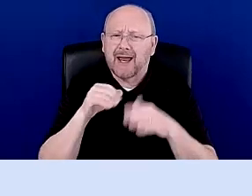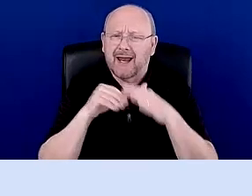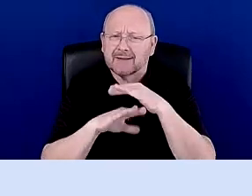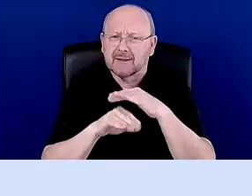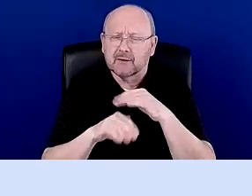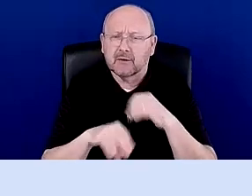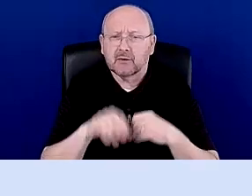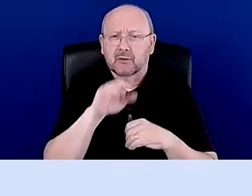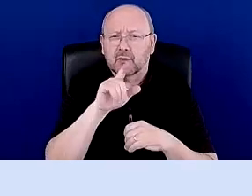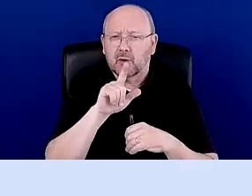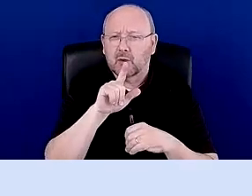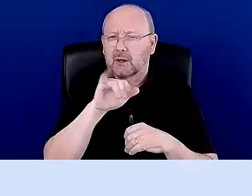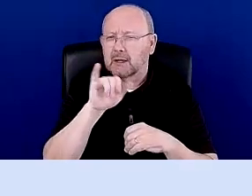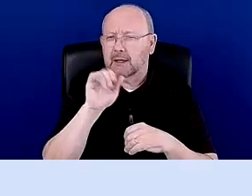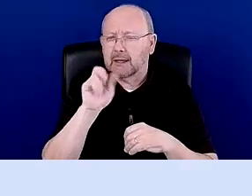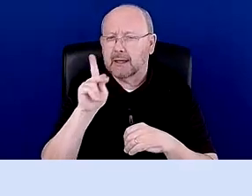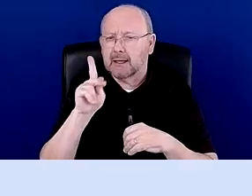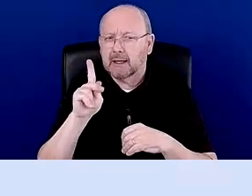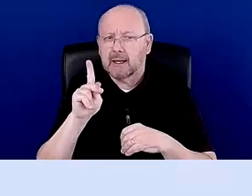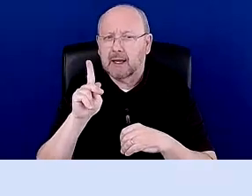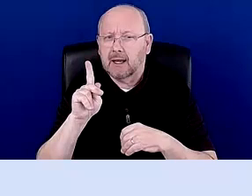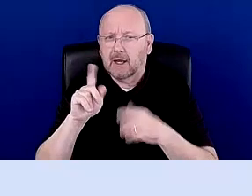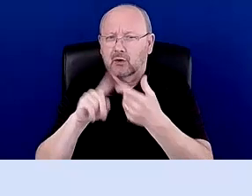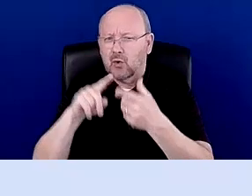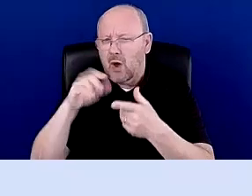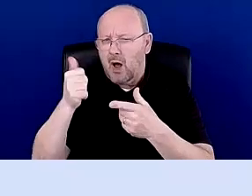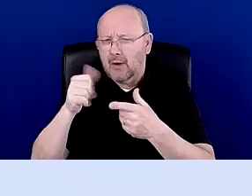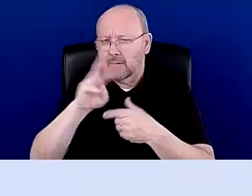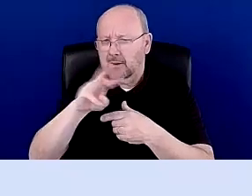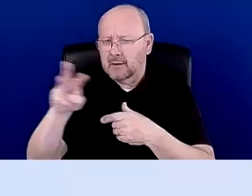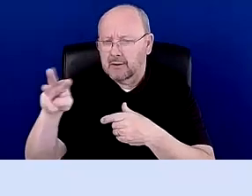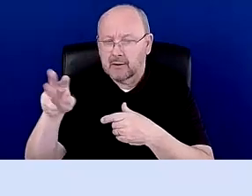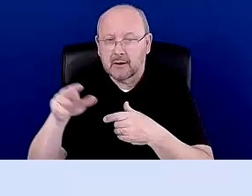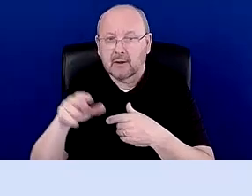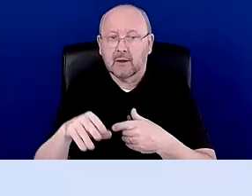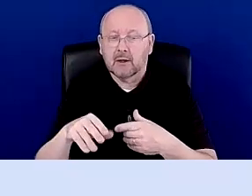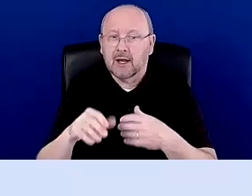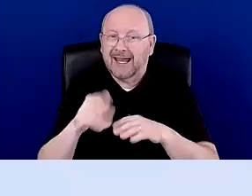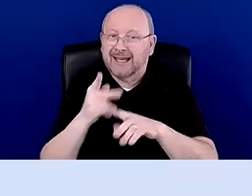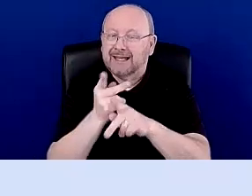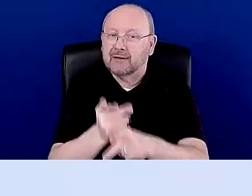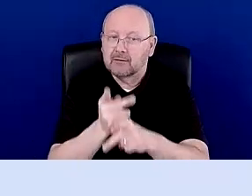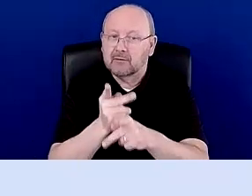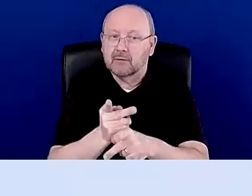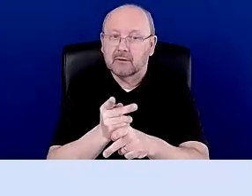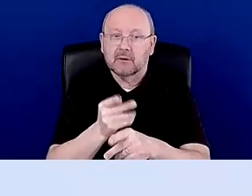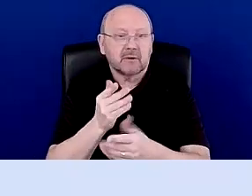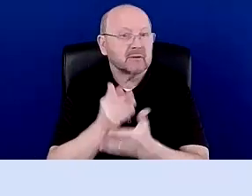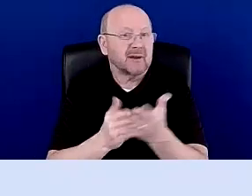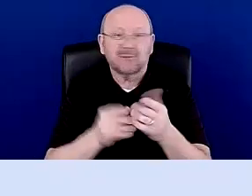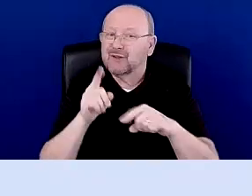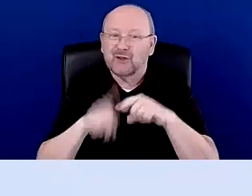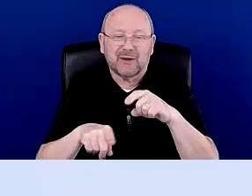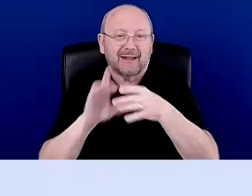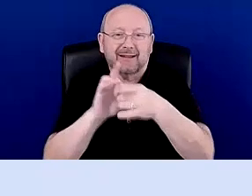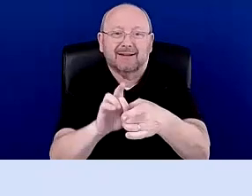out to websites, um, be careful because most websites are not accessible. So what that means